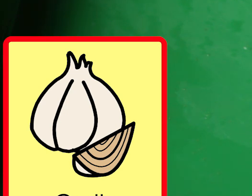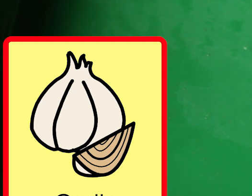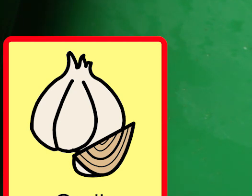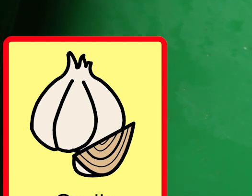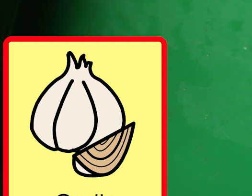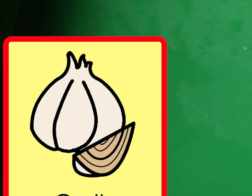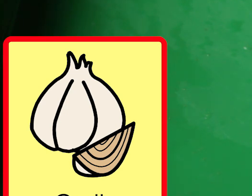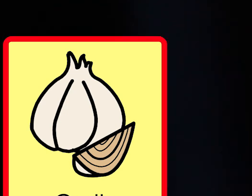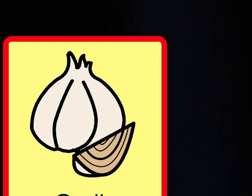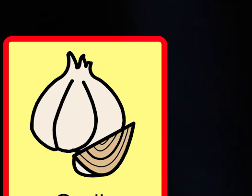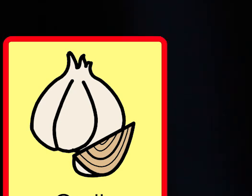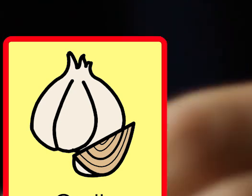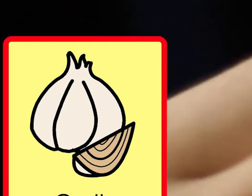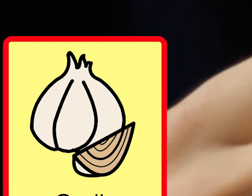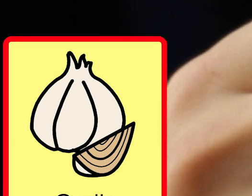Please.